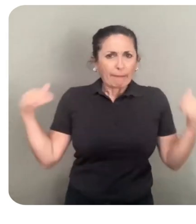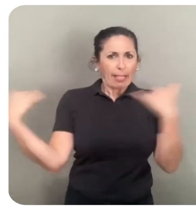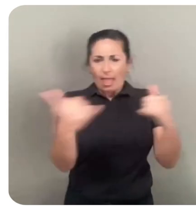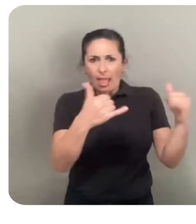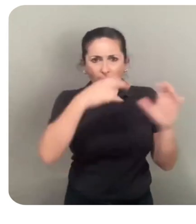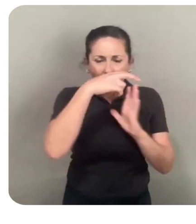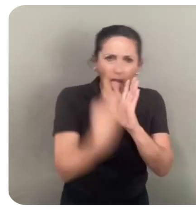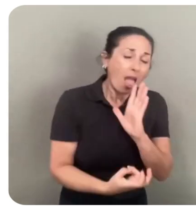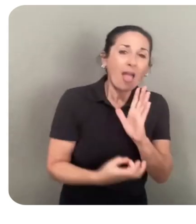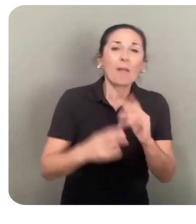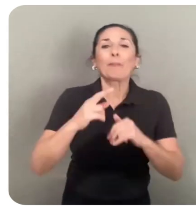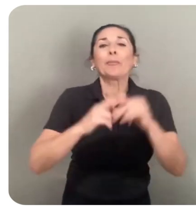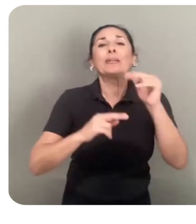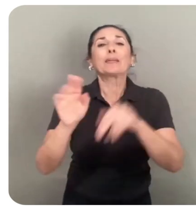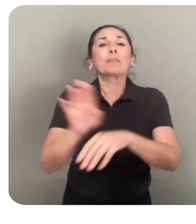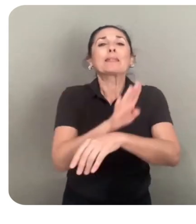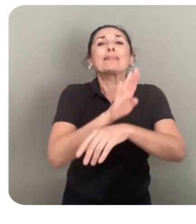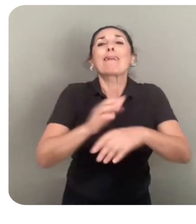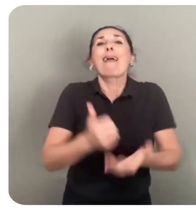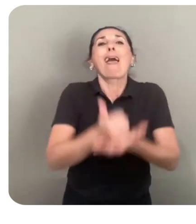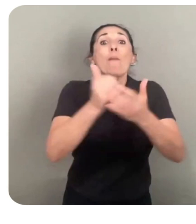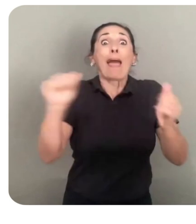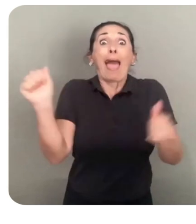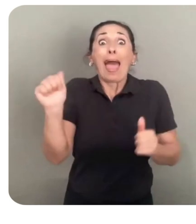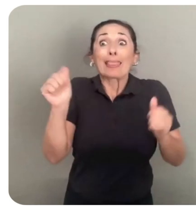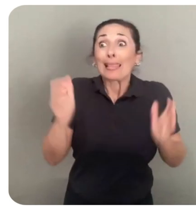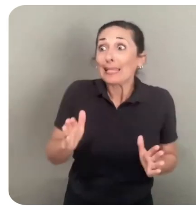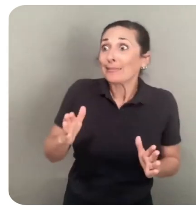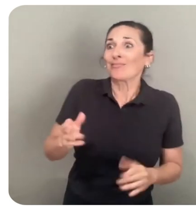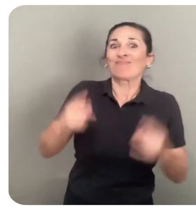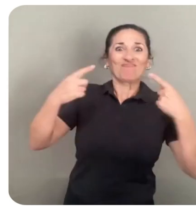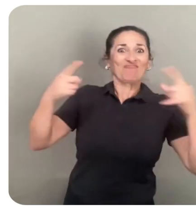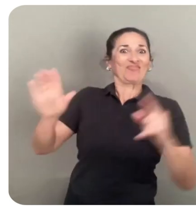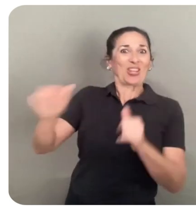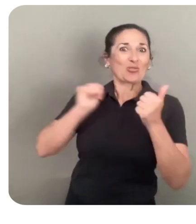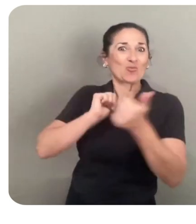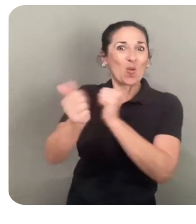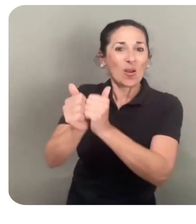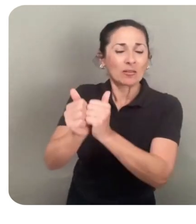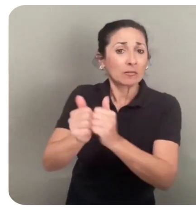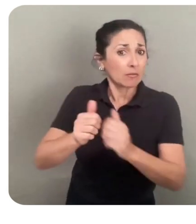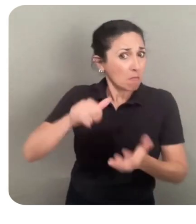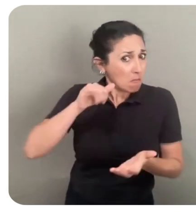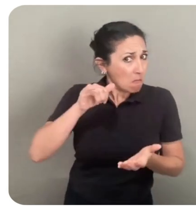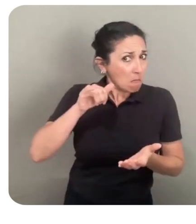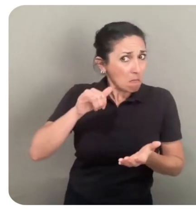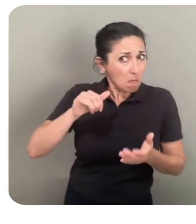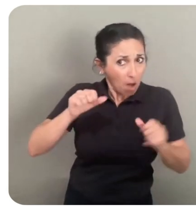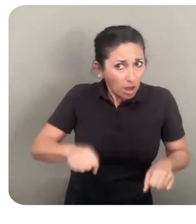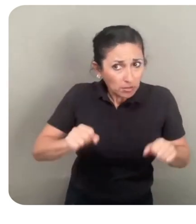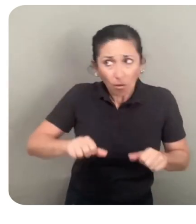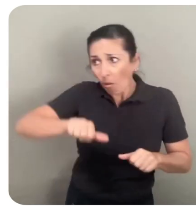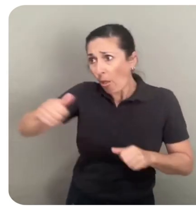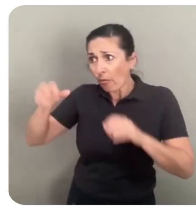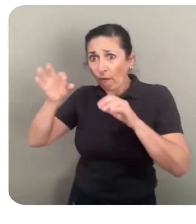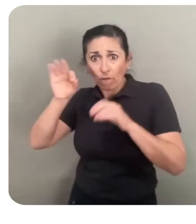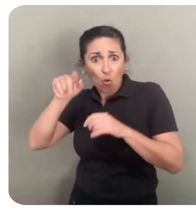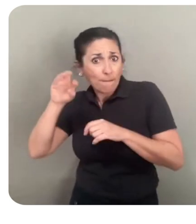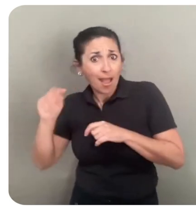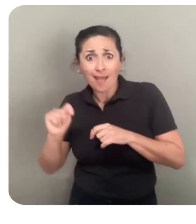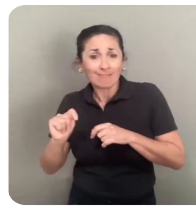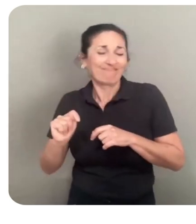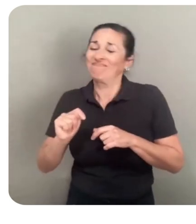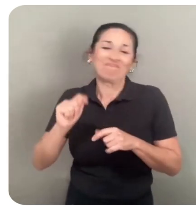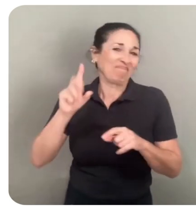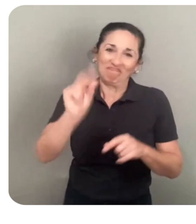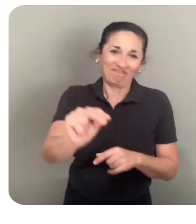building businesses which help athletes succeed in their sports. This is something that's not possible in any other format. And